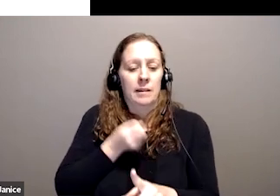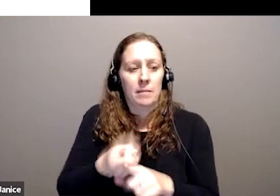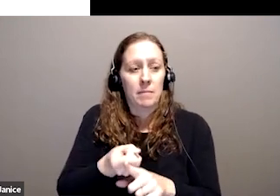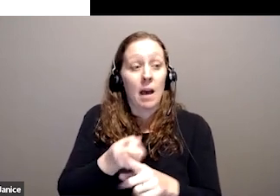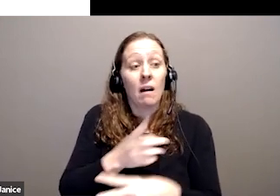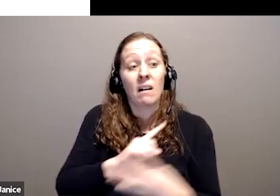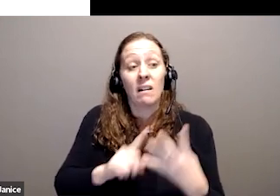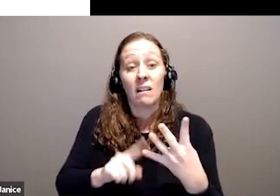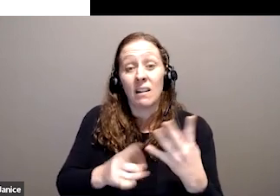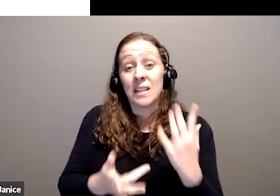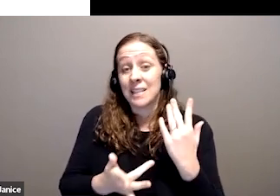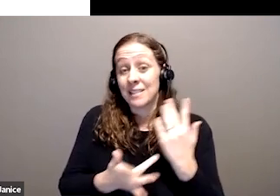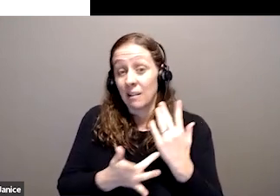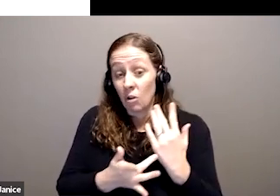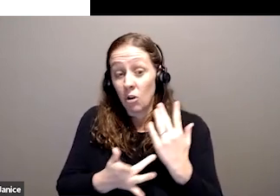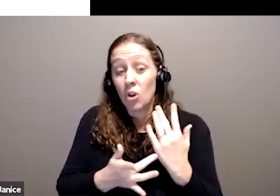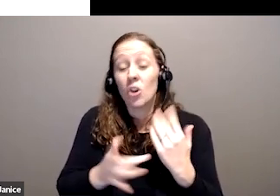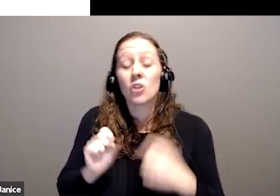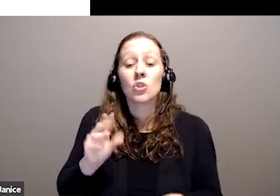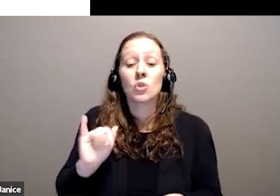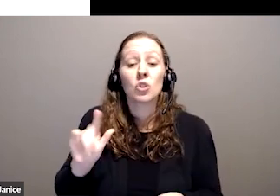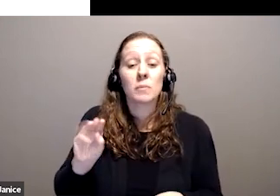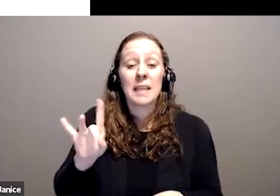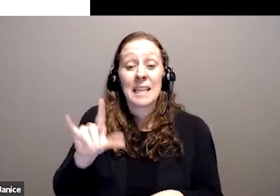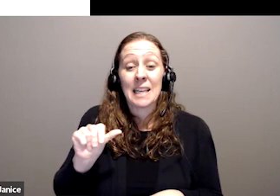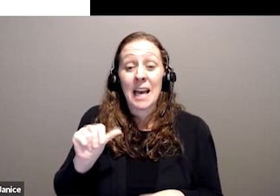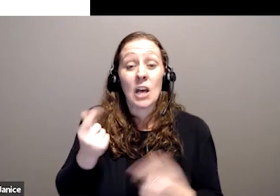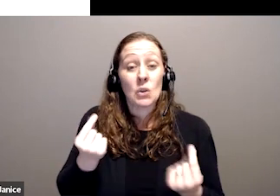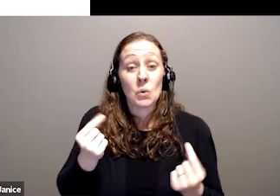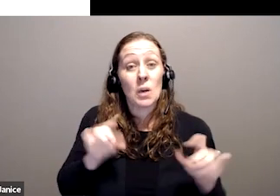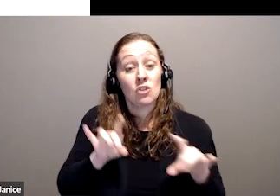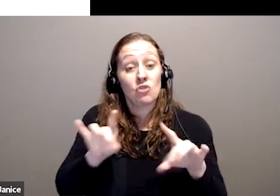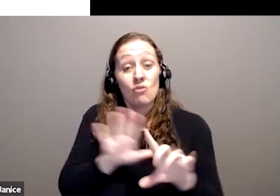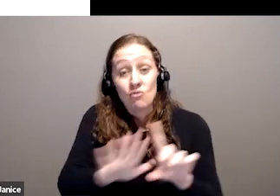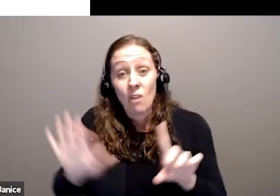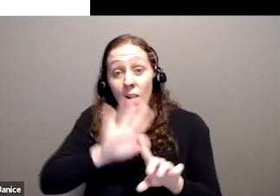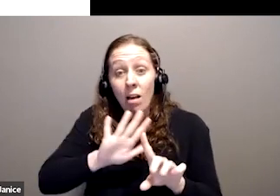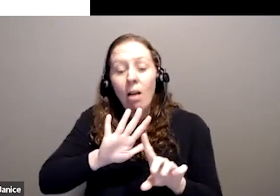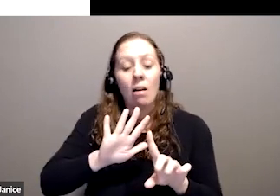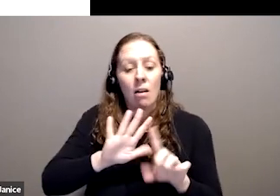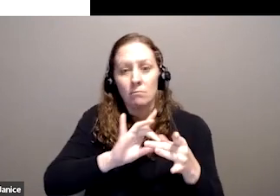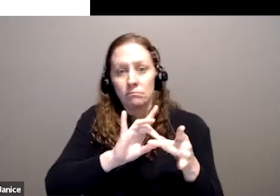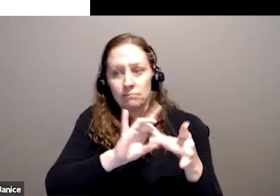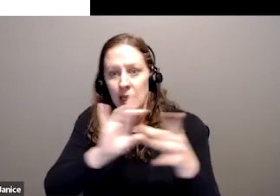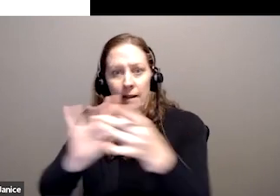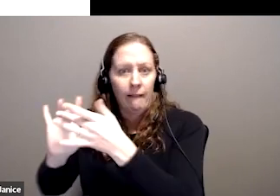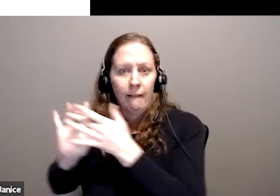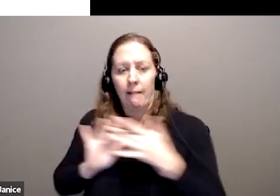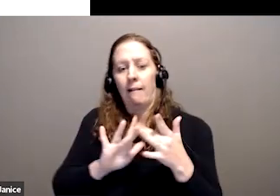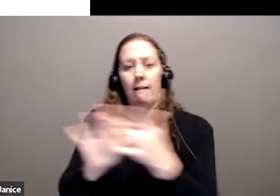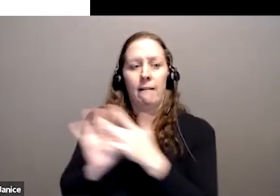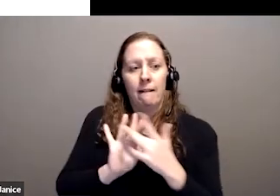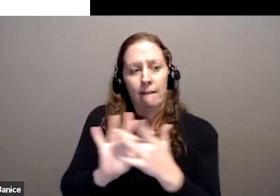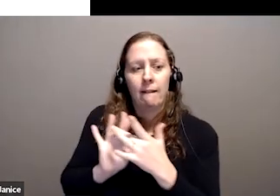technology and social media to link people up right across Australia in support of this scheme. And at